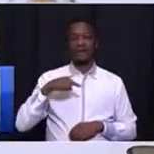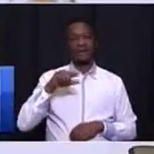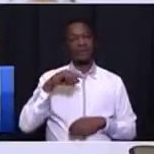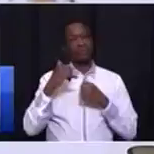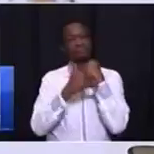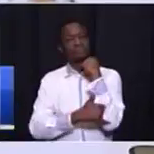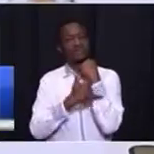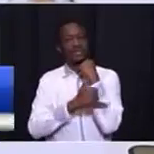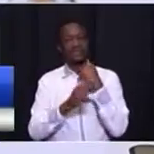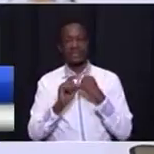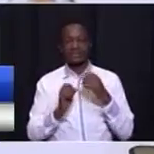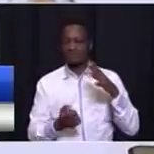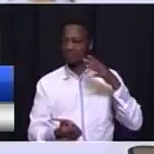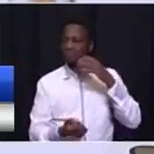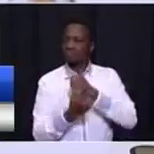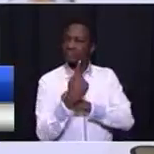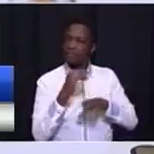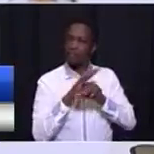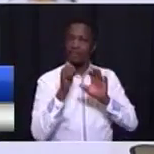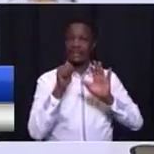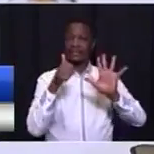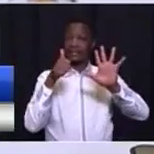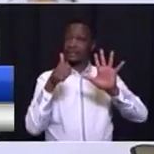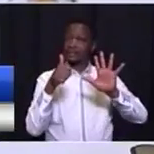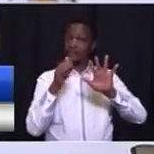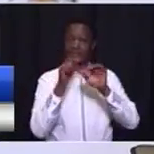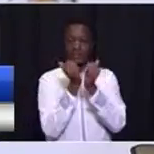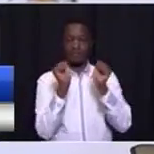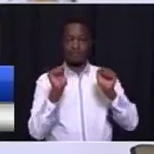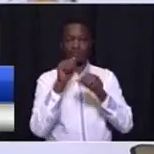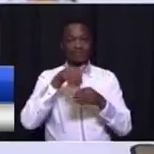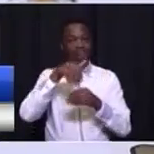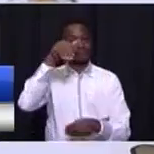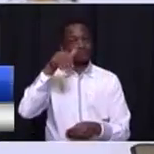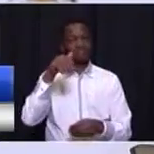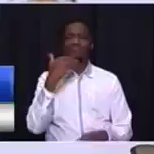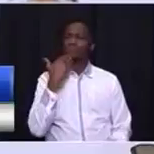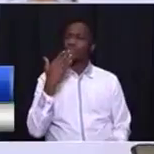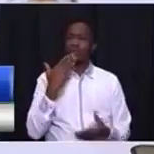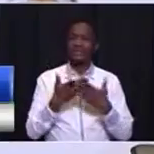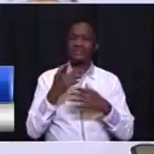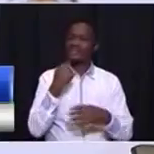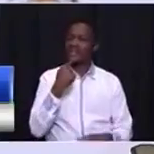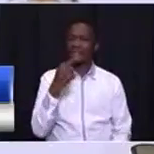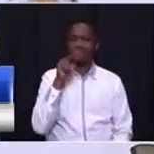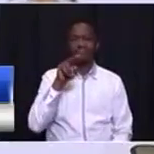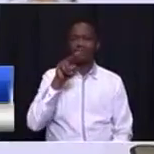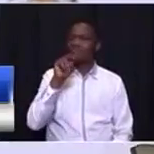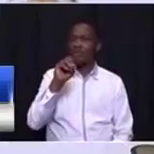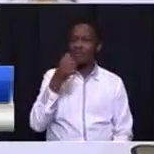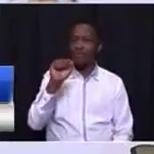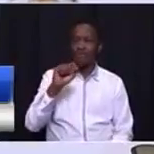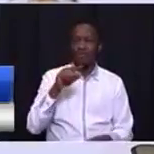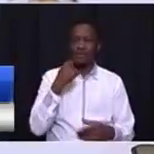from the six democratic elections and who will disagree that our democracy is strong